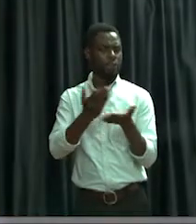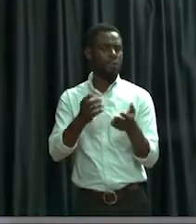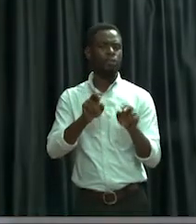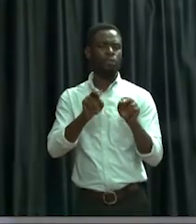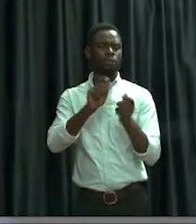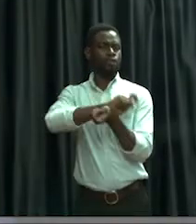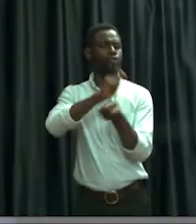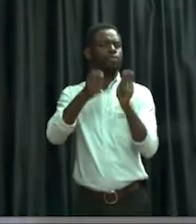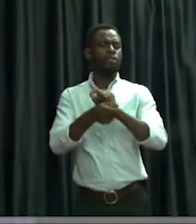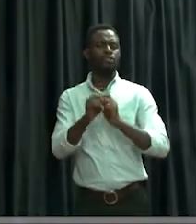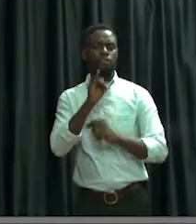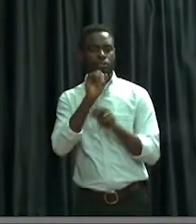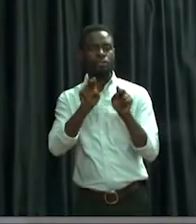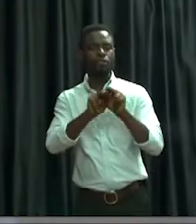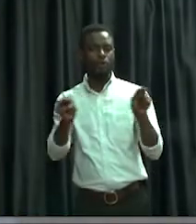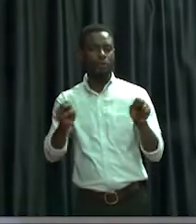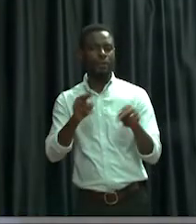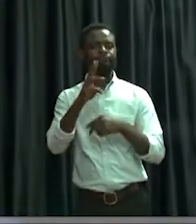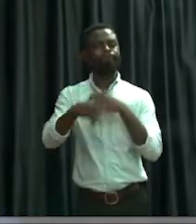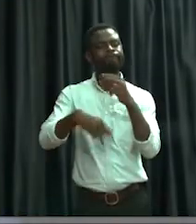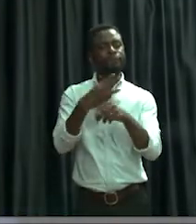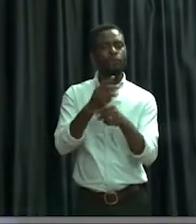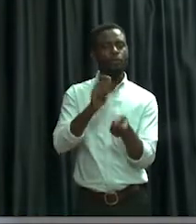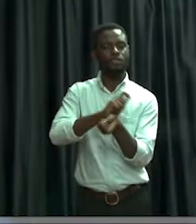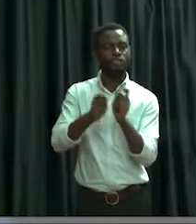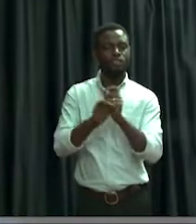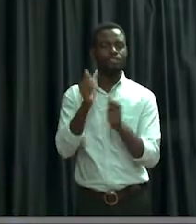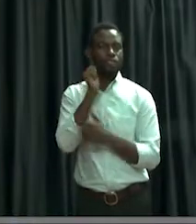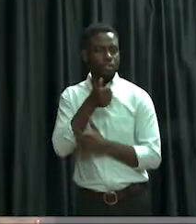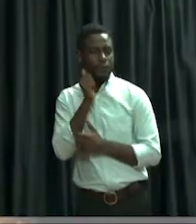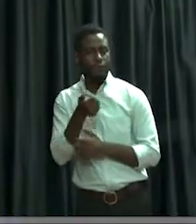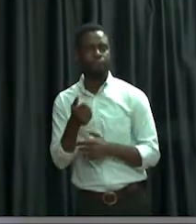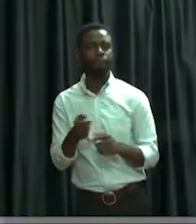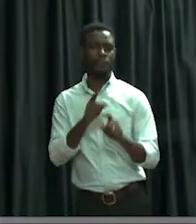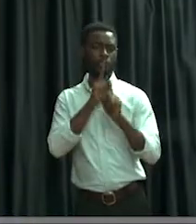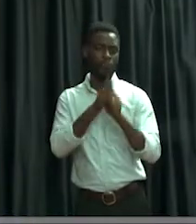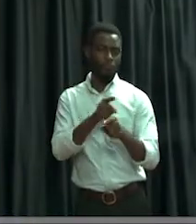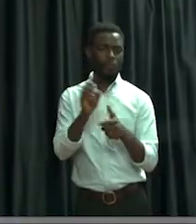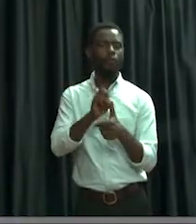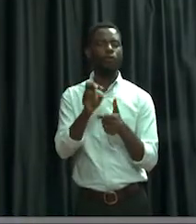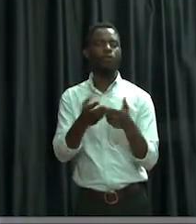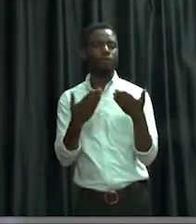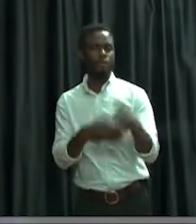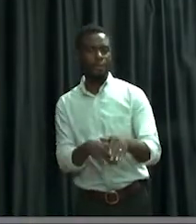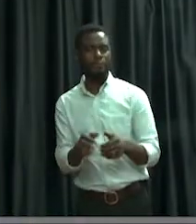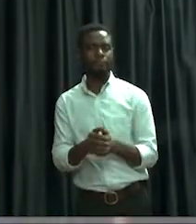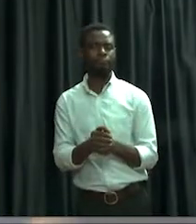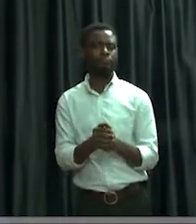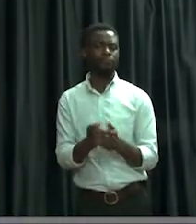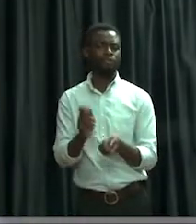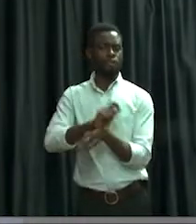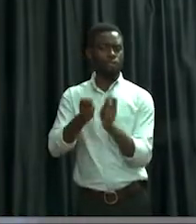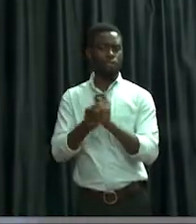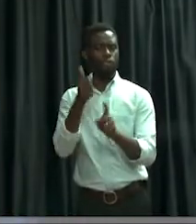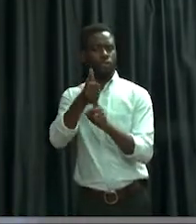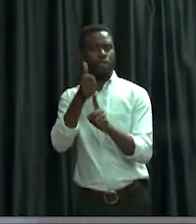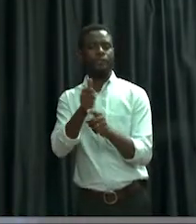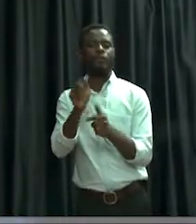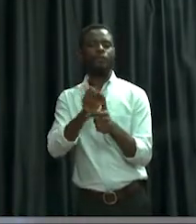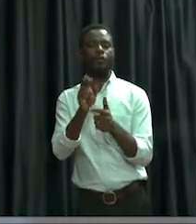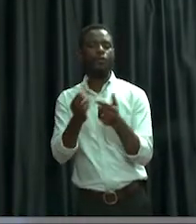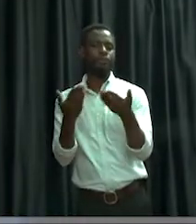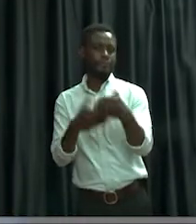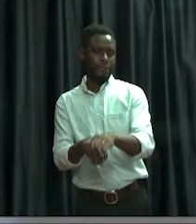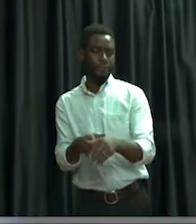is normal. The world is changing every day. Respond or die. Reinvent yourself or die.